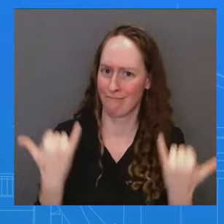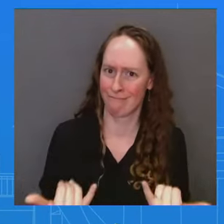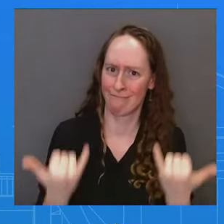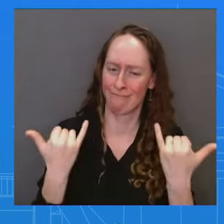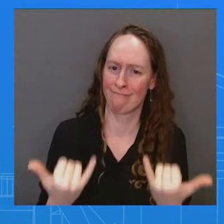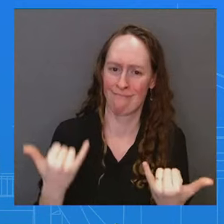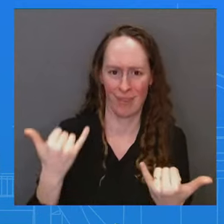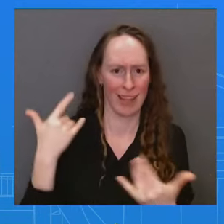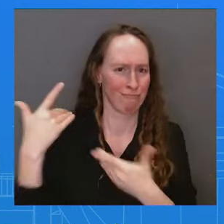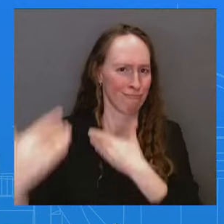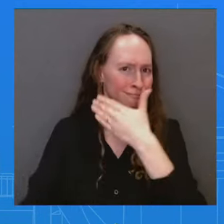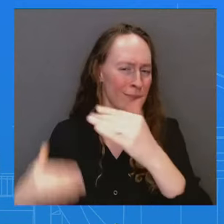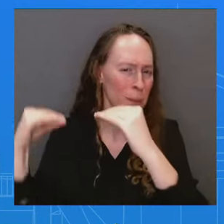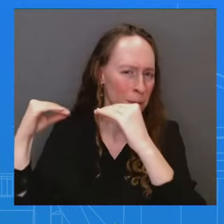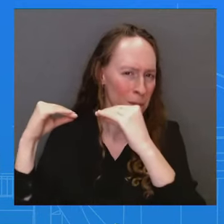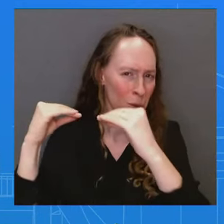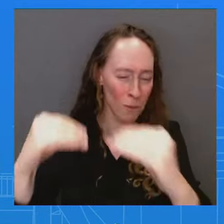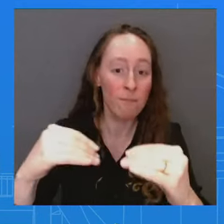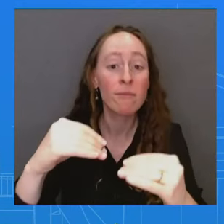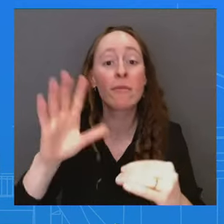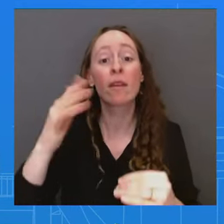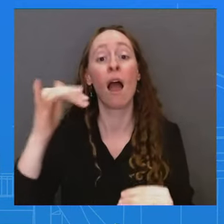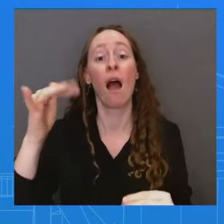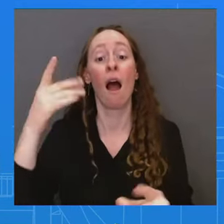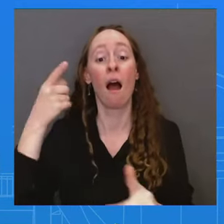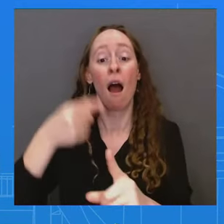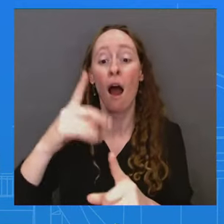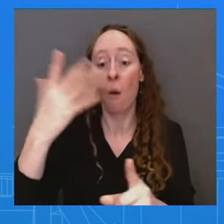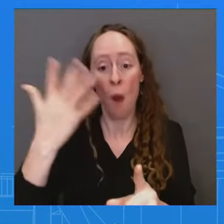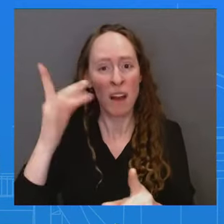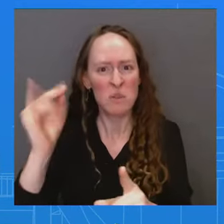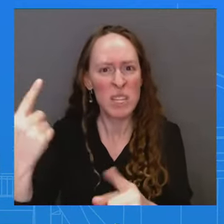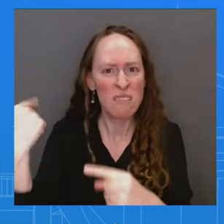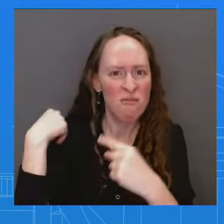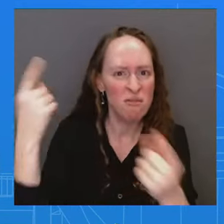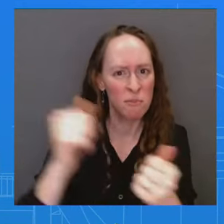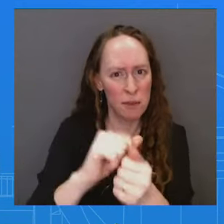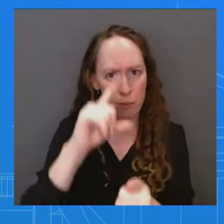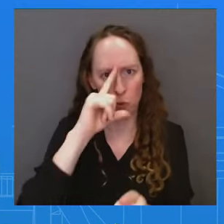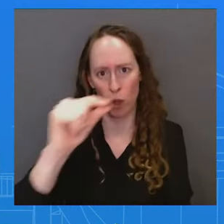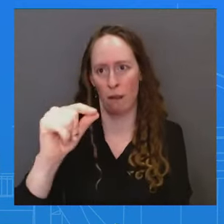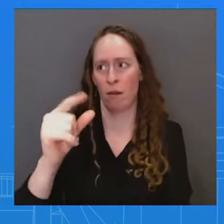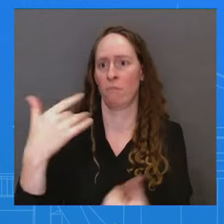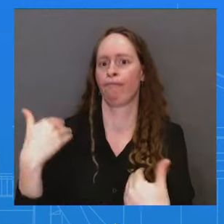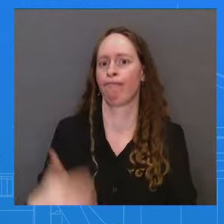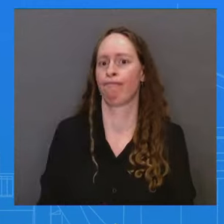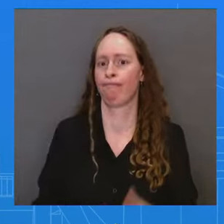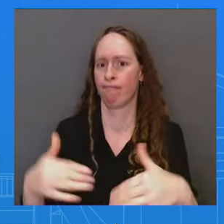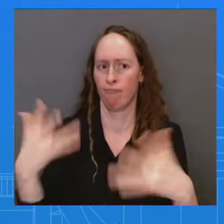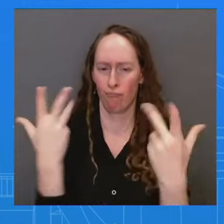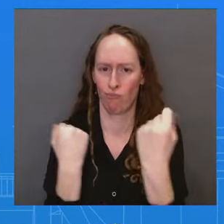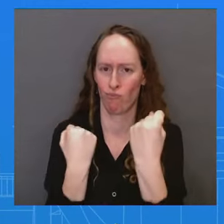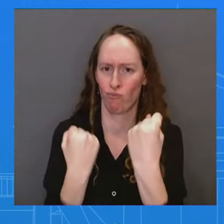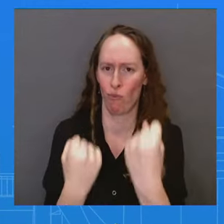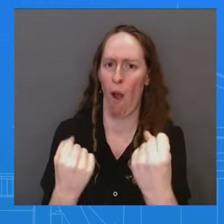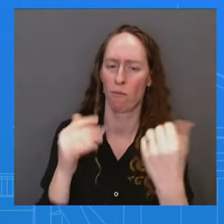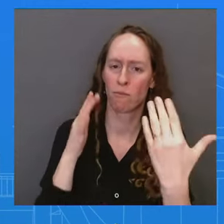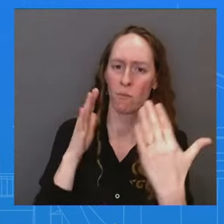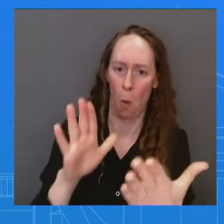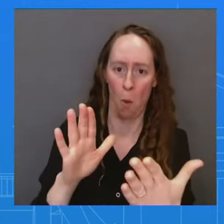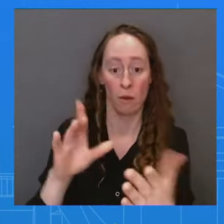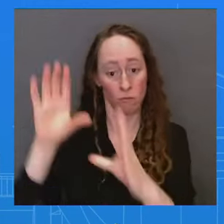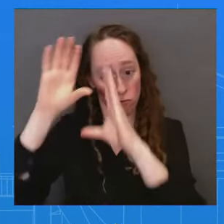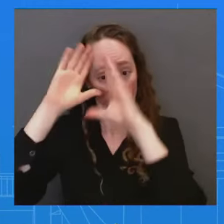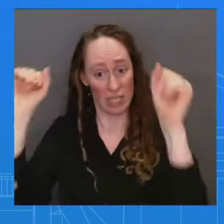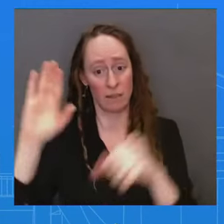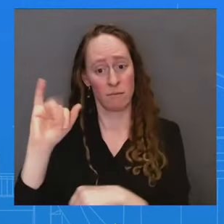war in Ukraine. This is a President who has invested literally from the beginning in improving our network of alliances and partnerships, investing